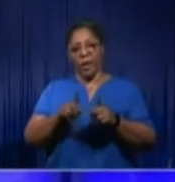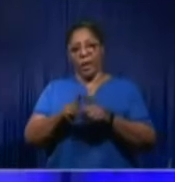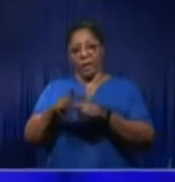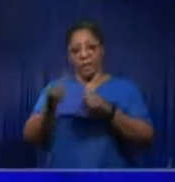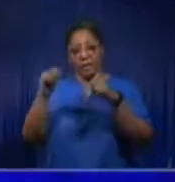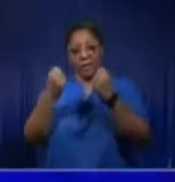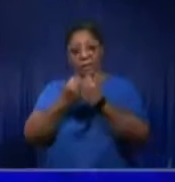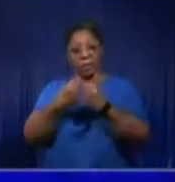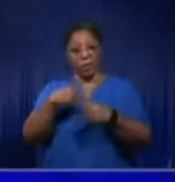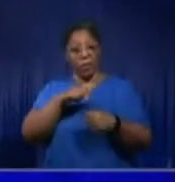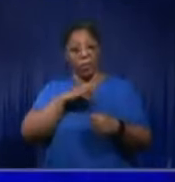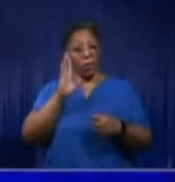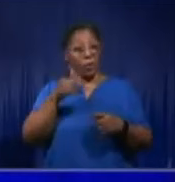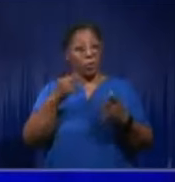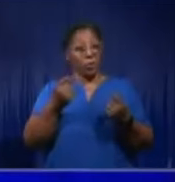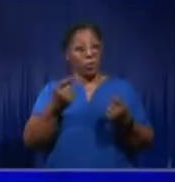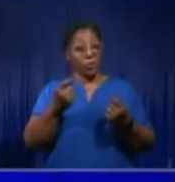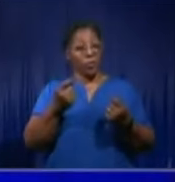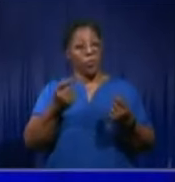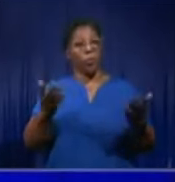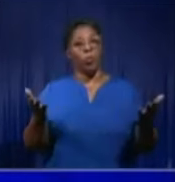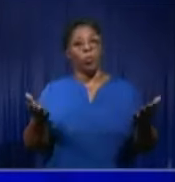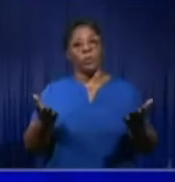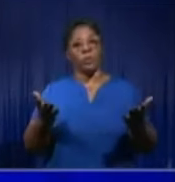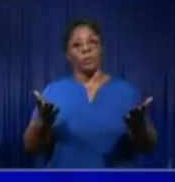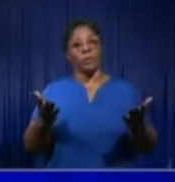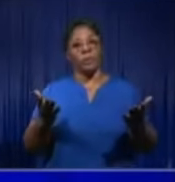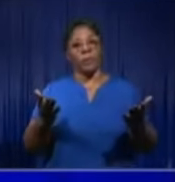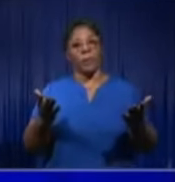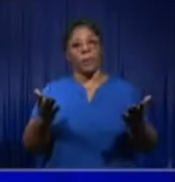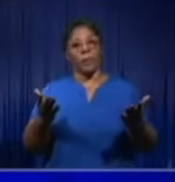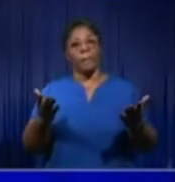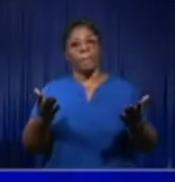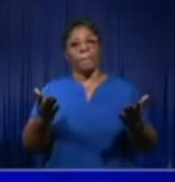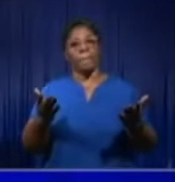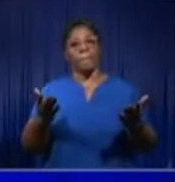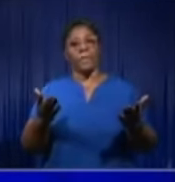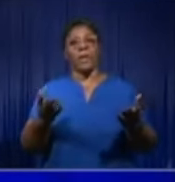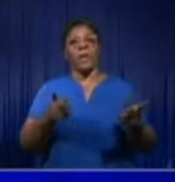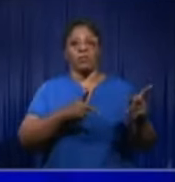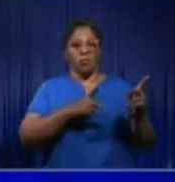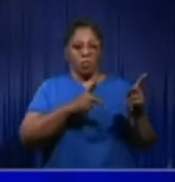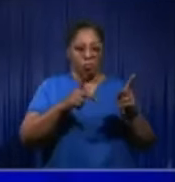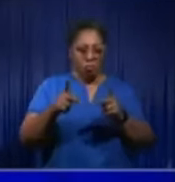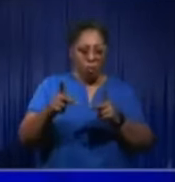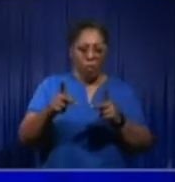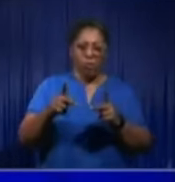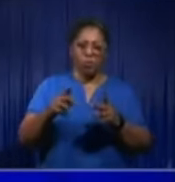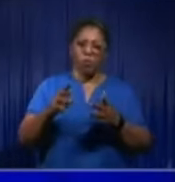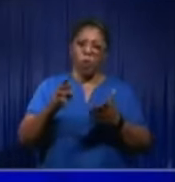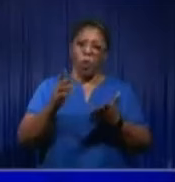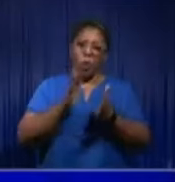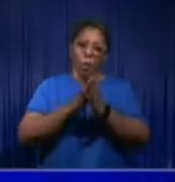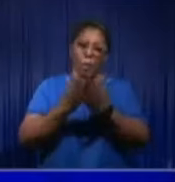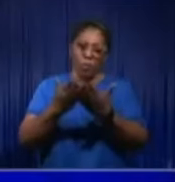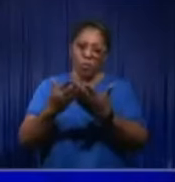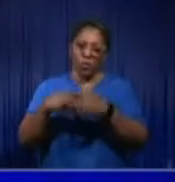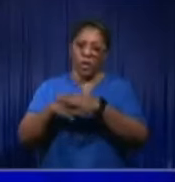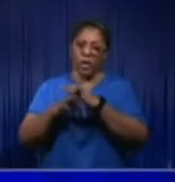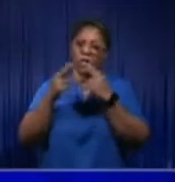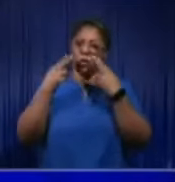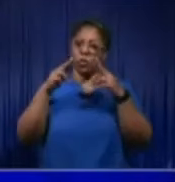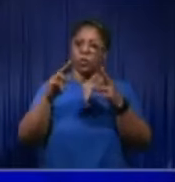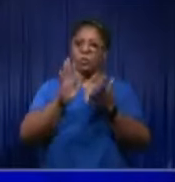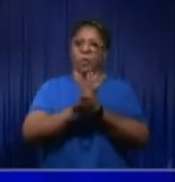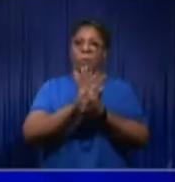is to publish our books in the newspaper. So, the people of Jamaica can be